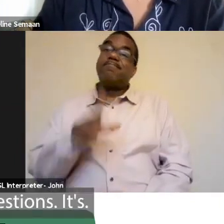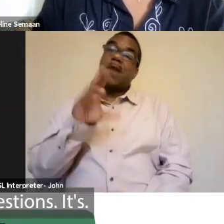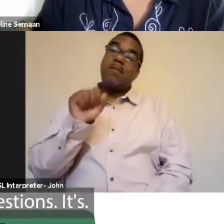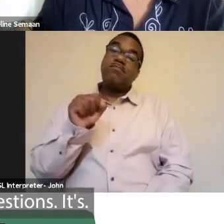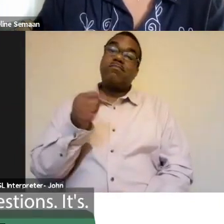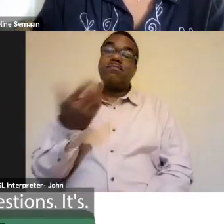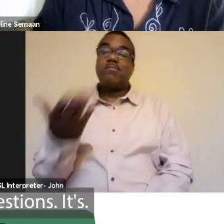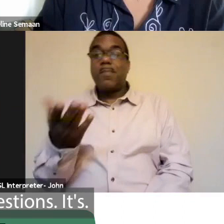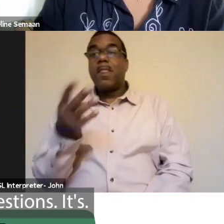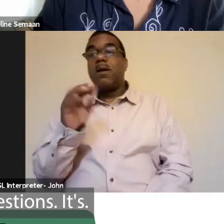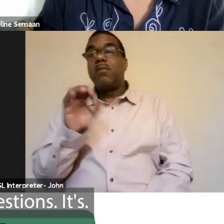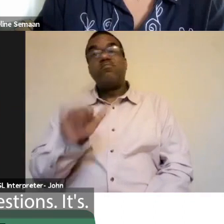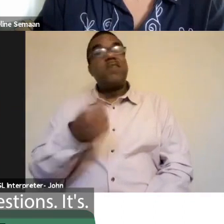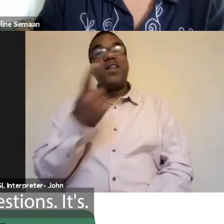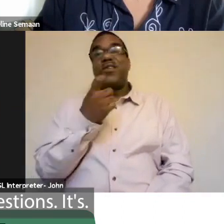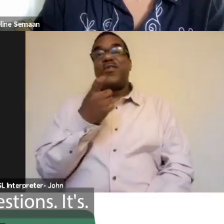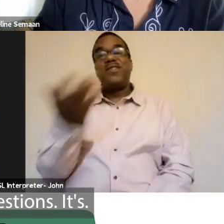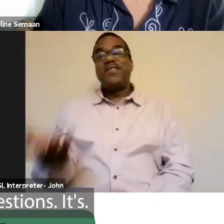That's Okay. Okay. Other questions.